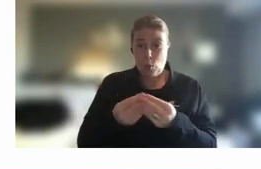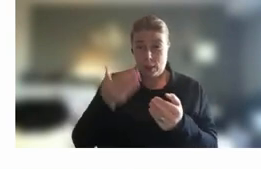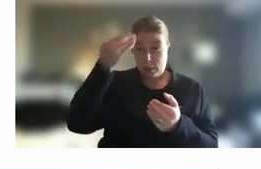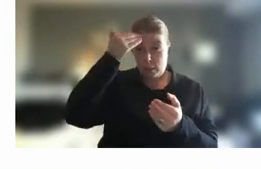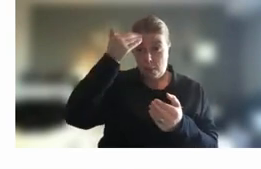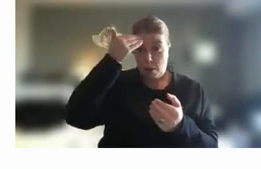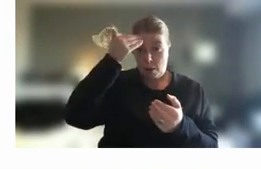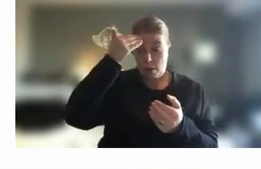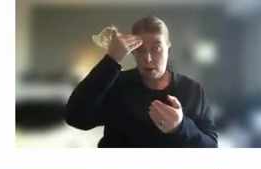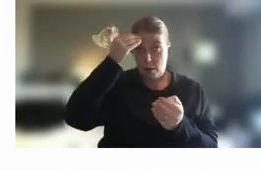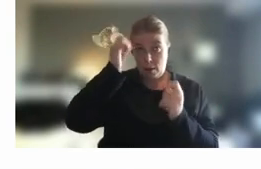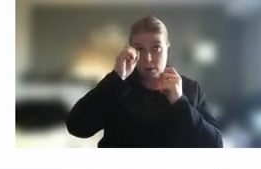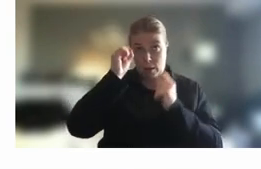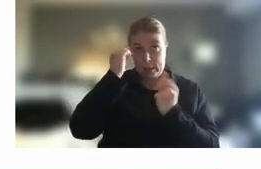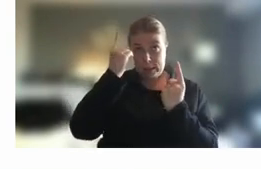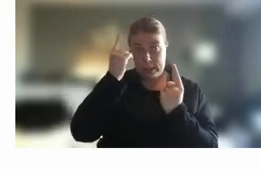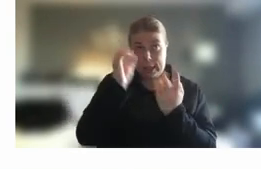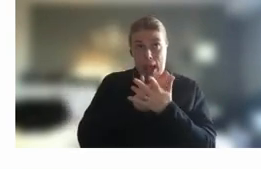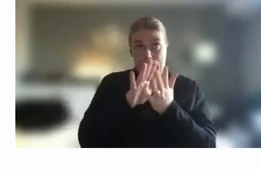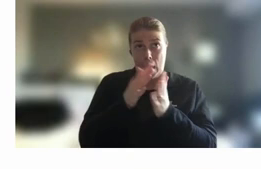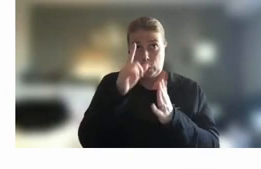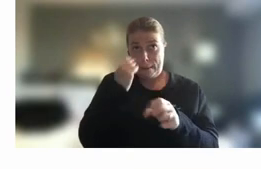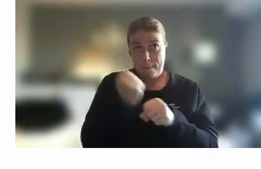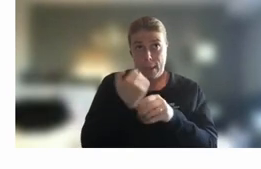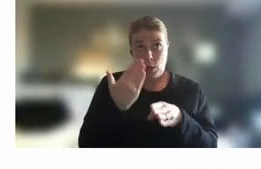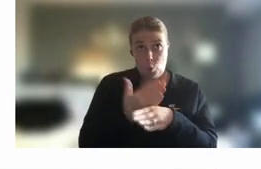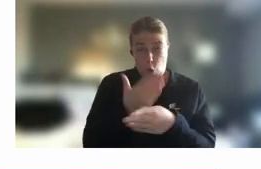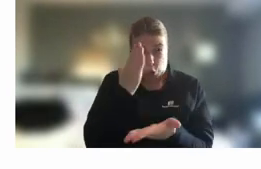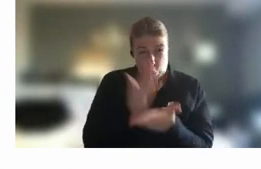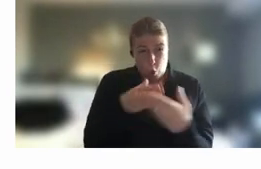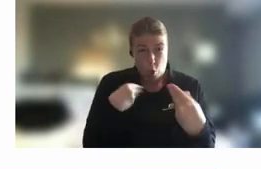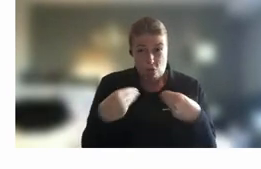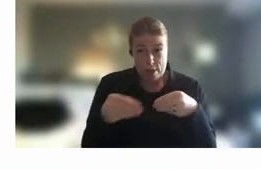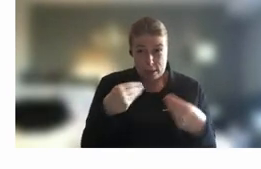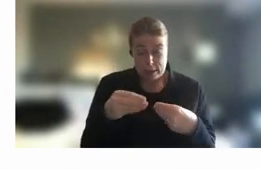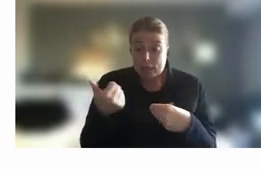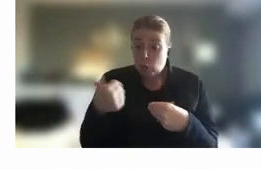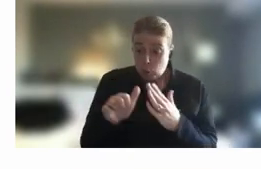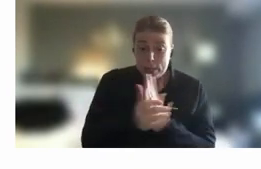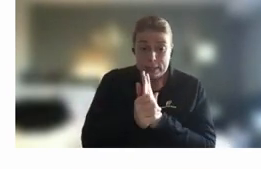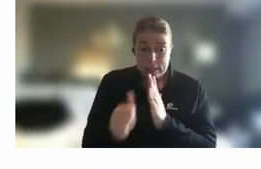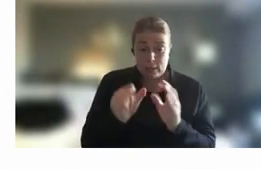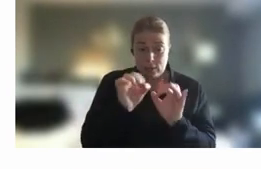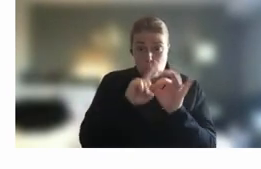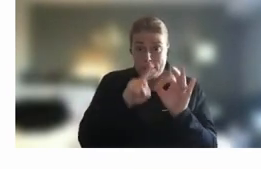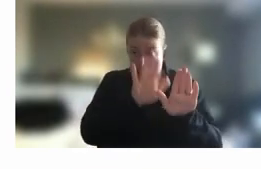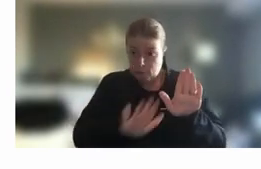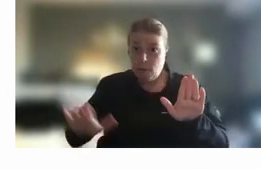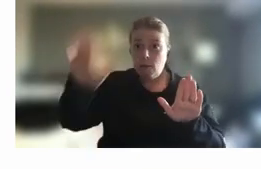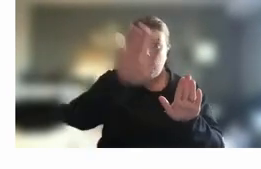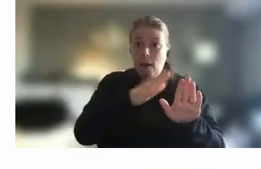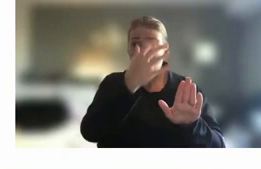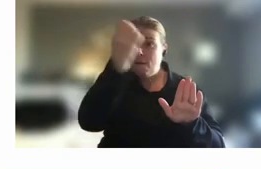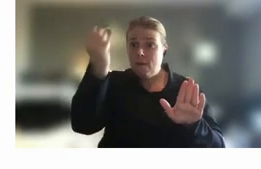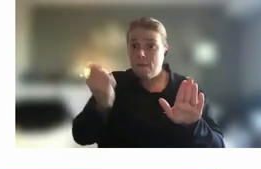can we look to make this work in a way that is genuinely flexible that taps into talent all the way across the state that makes the most